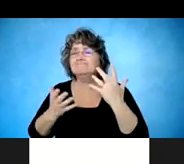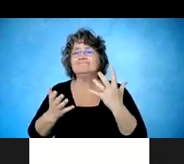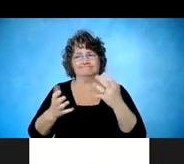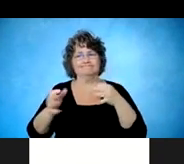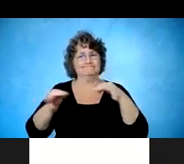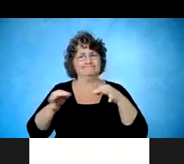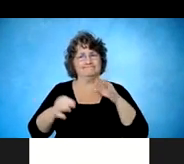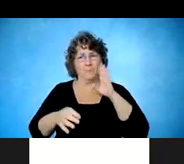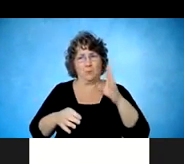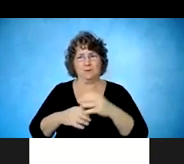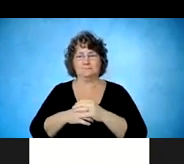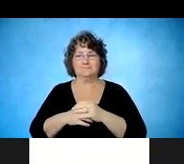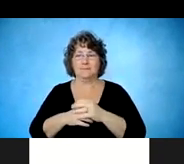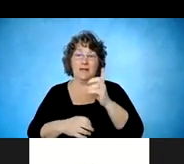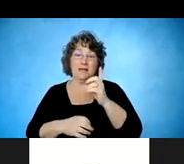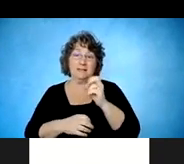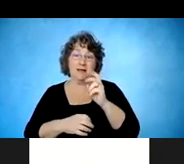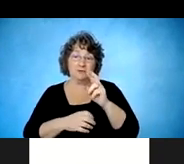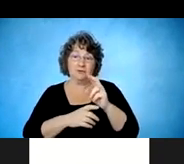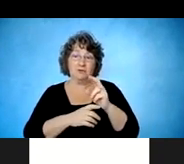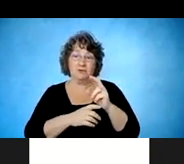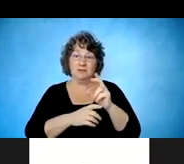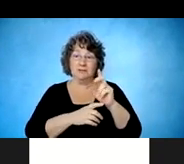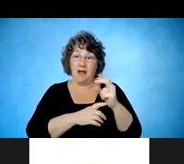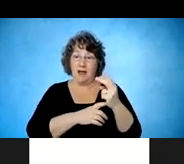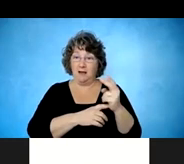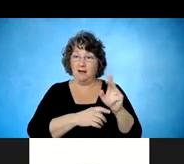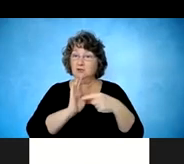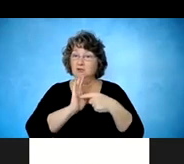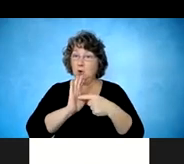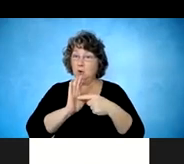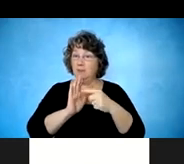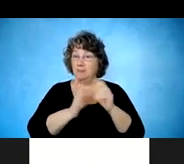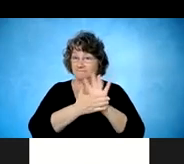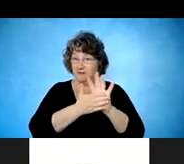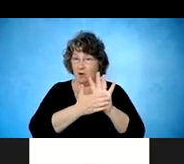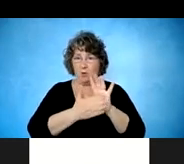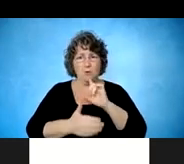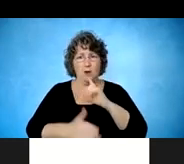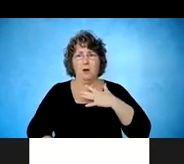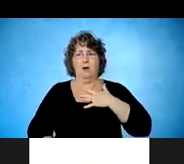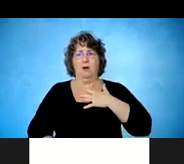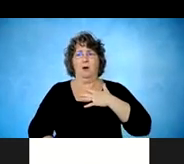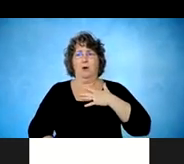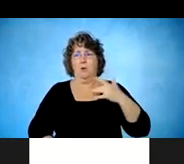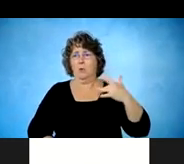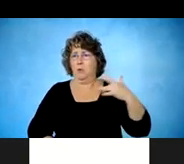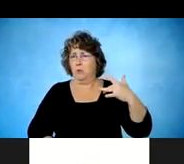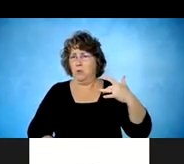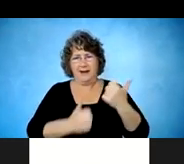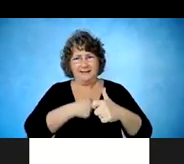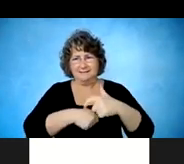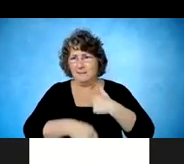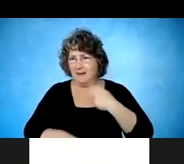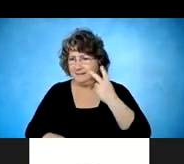Dr. Dyson Hudson showed that video that impacts me every time I see it. And what did he say about